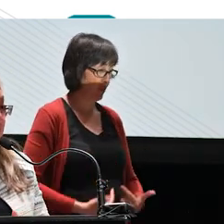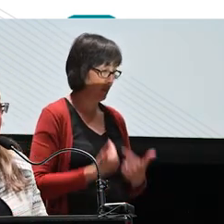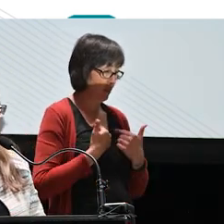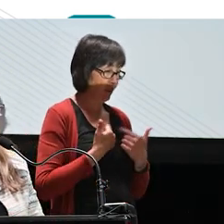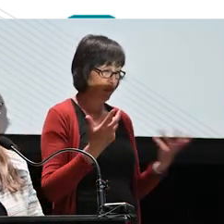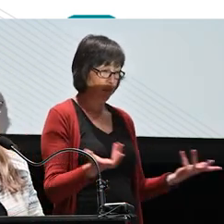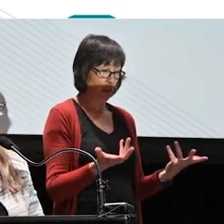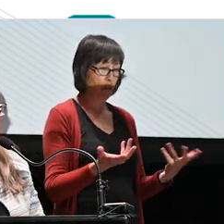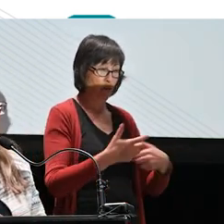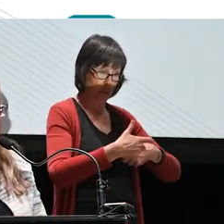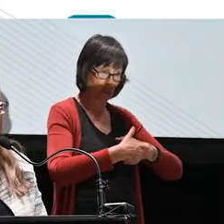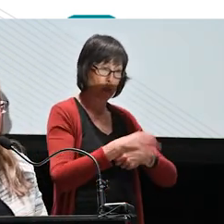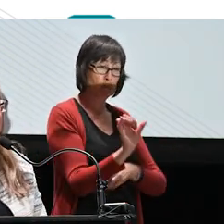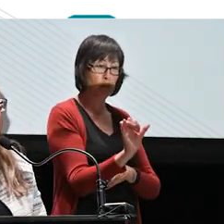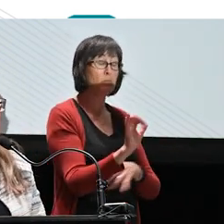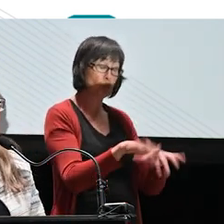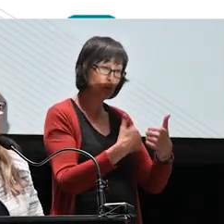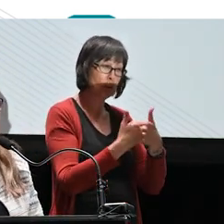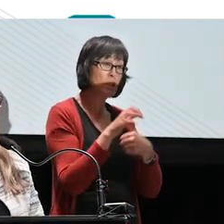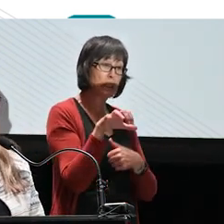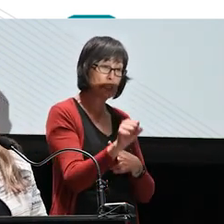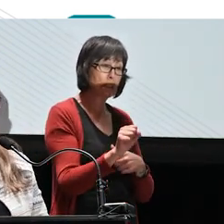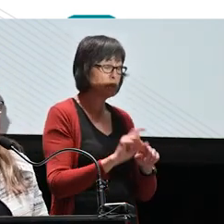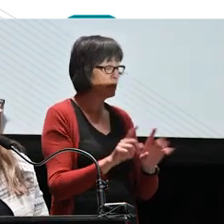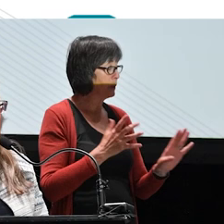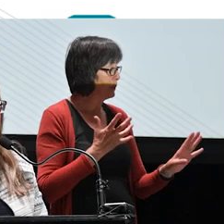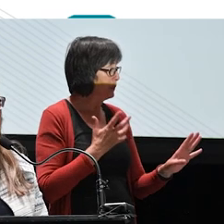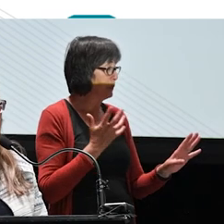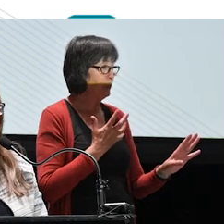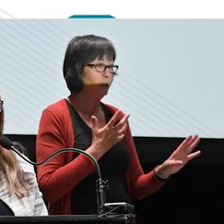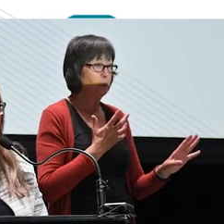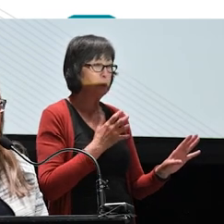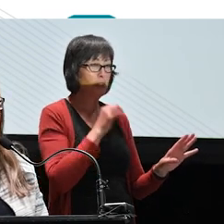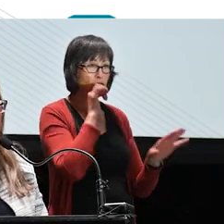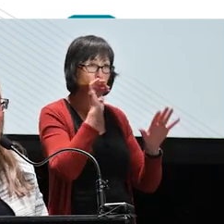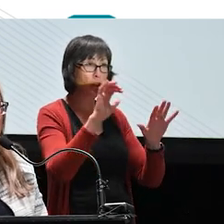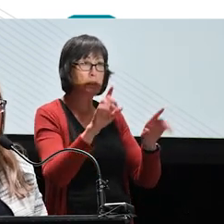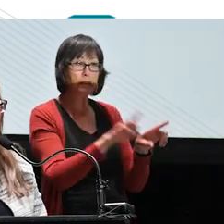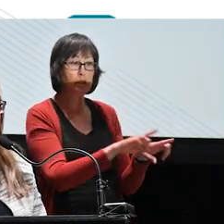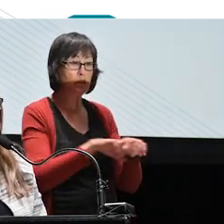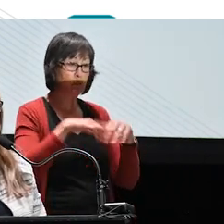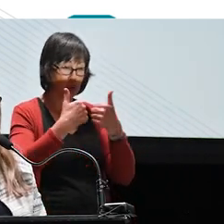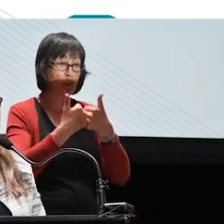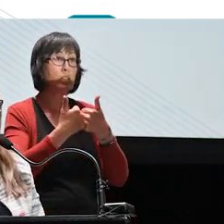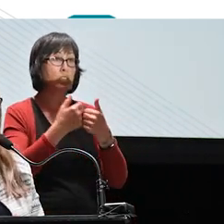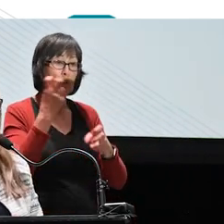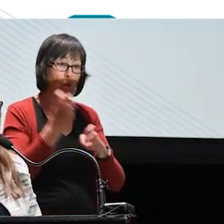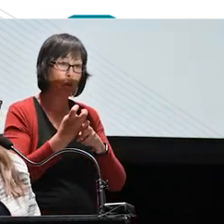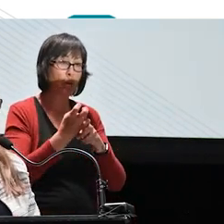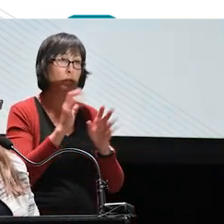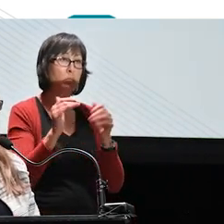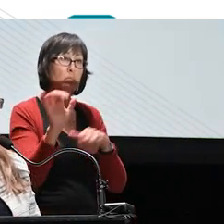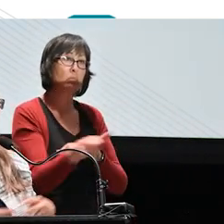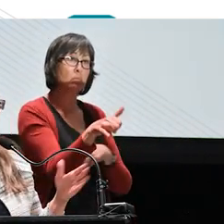this place and time, as challenging as it is. Boy oh boy, it's not as challenging or as hard in many, many other places